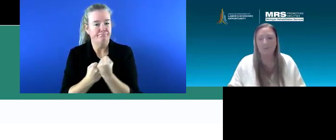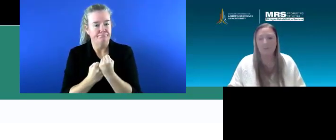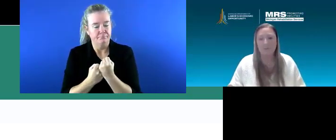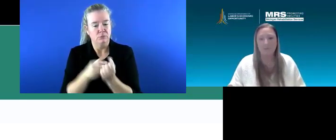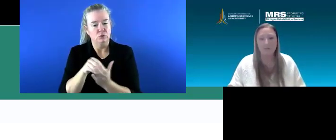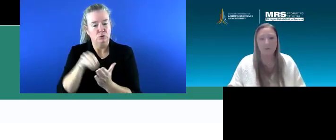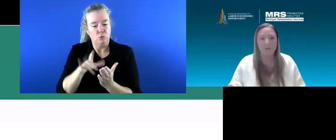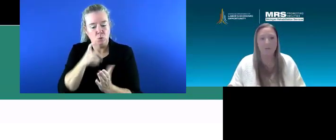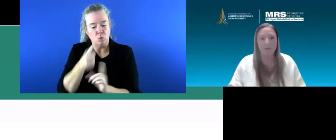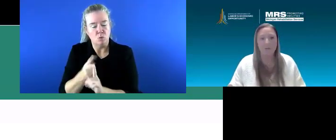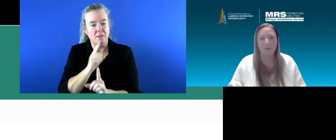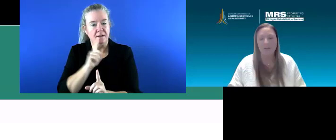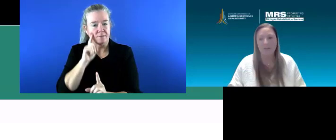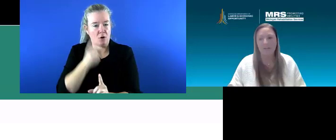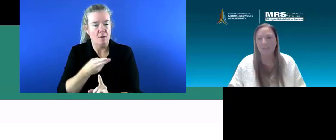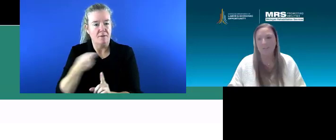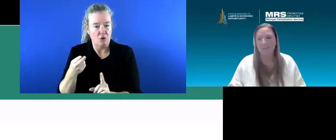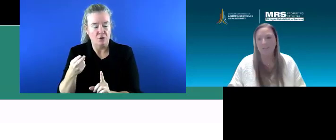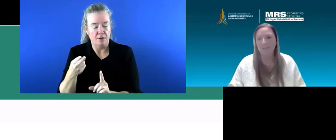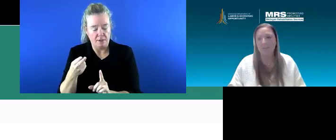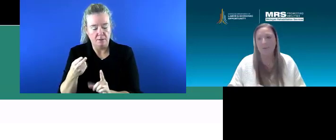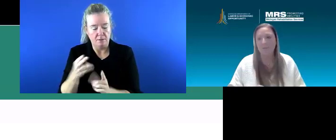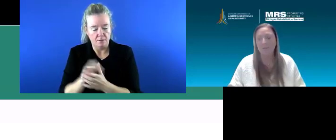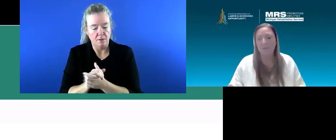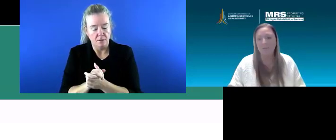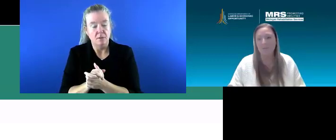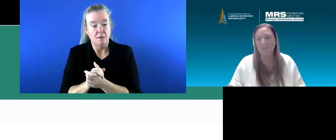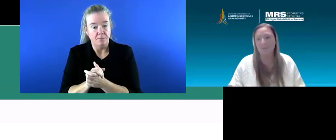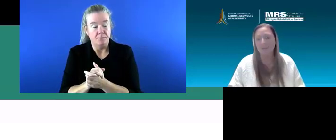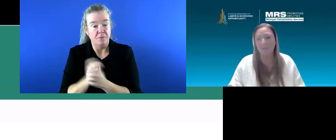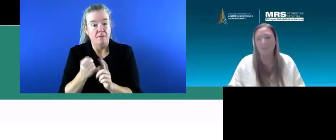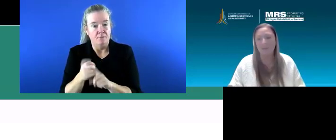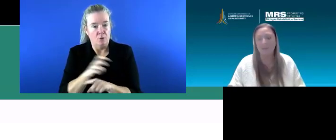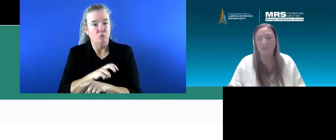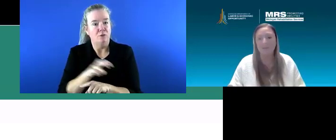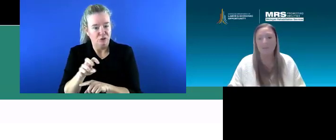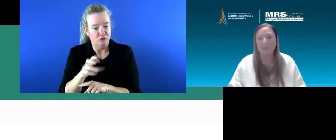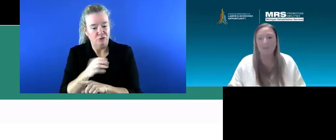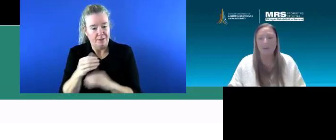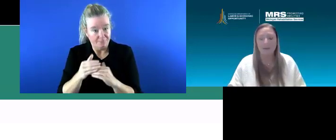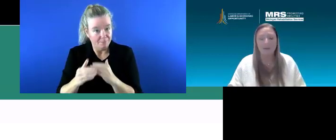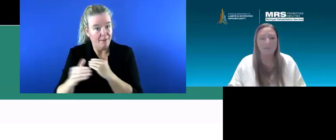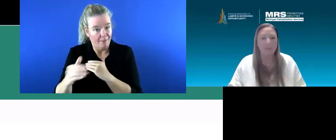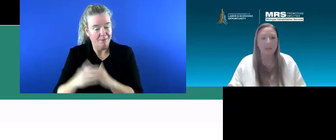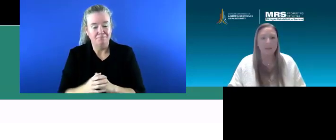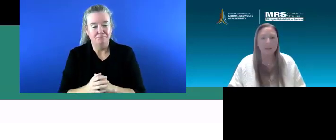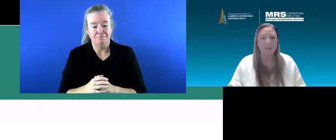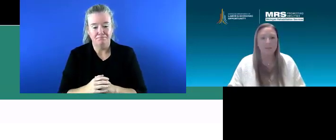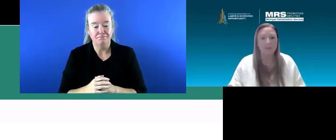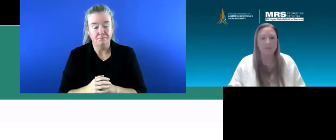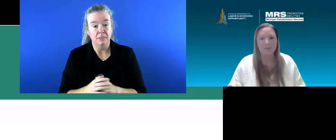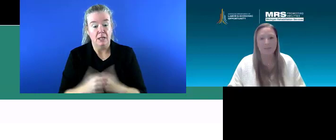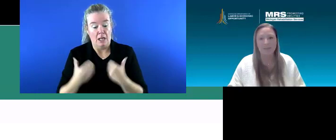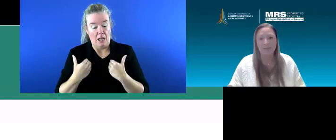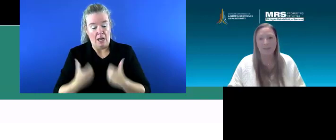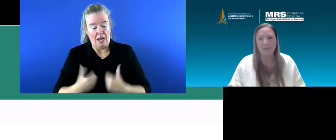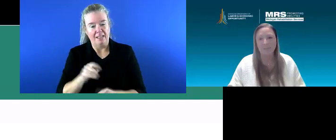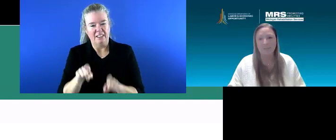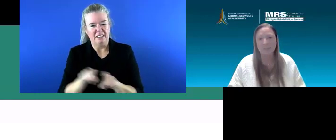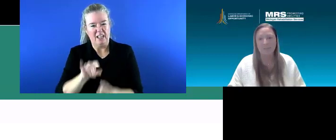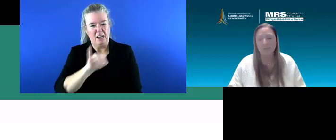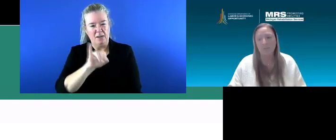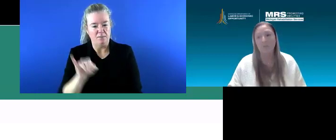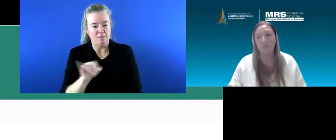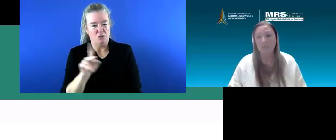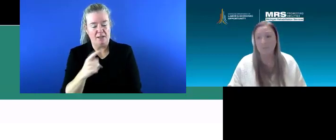students who are deaf and hard of hearing and, you know, from transition and beyond. I am, like John said, I